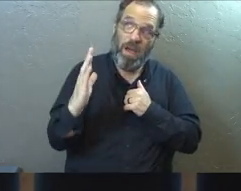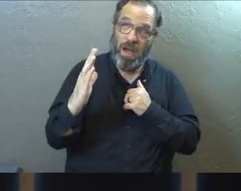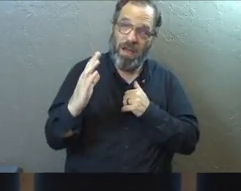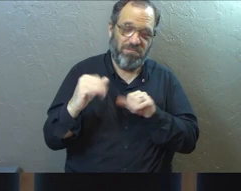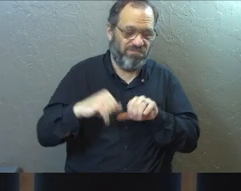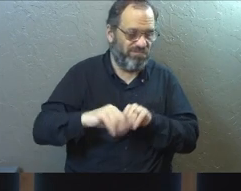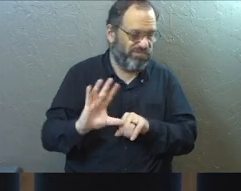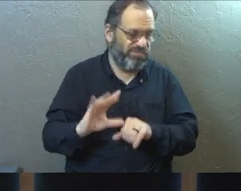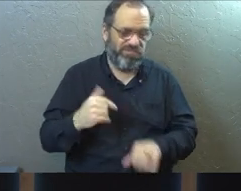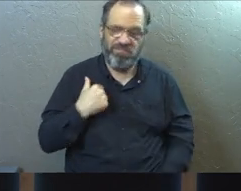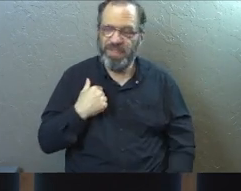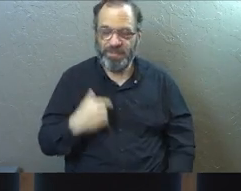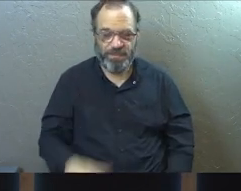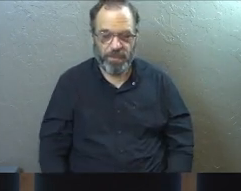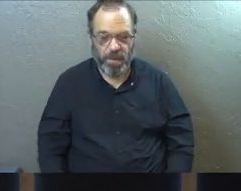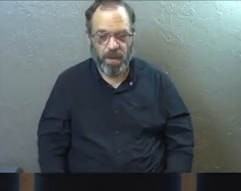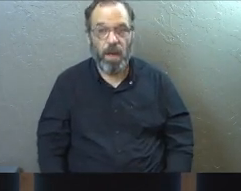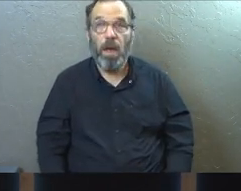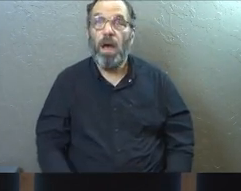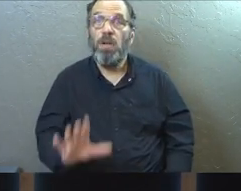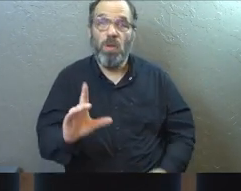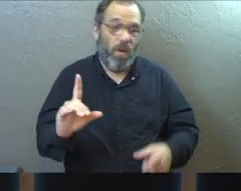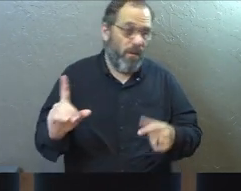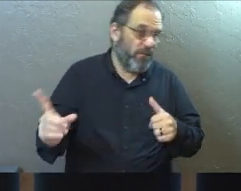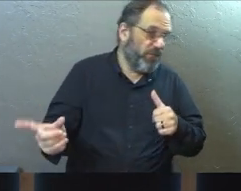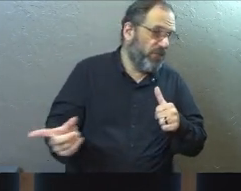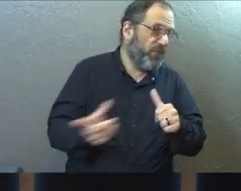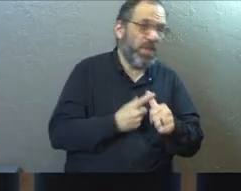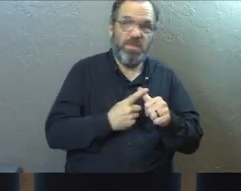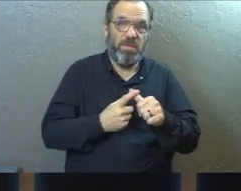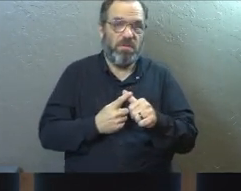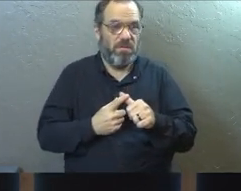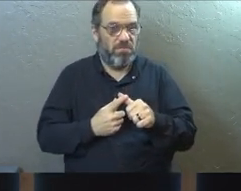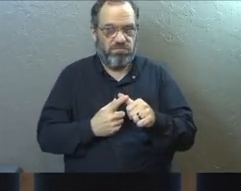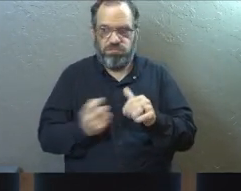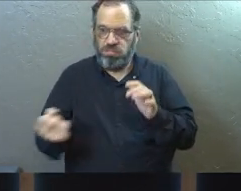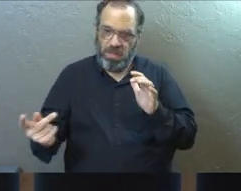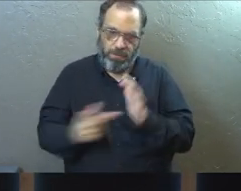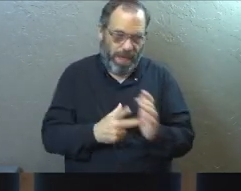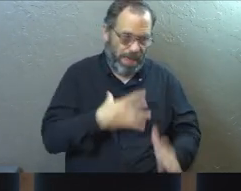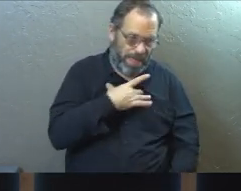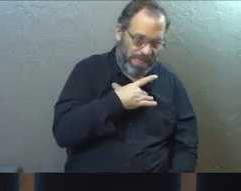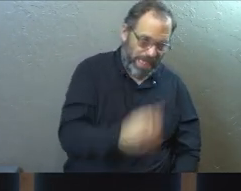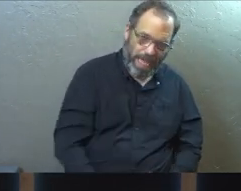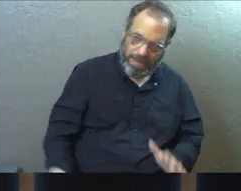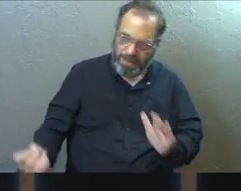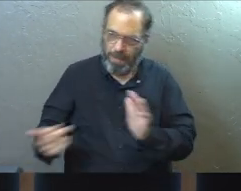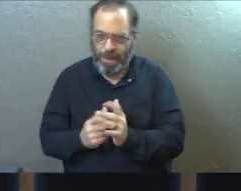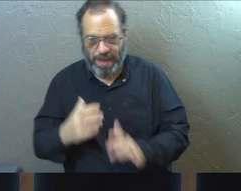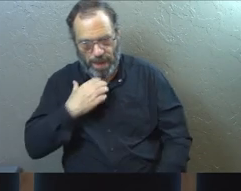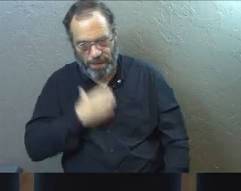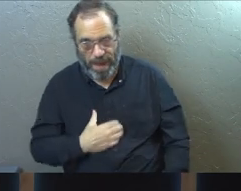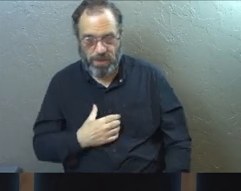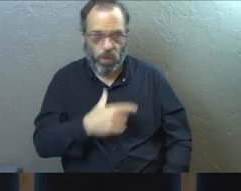nothing. So the absolute first thing when it comes to re-falling in like, falling back in like with our spouse, with